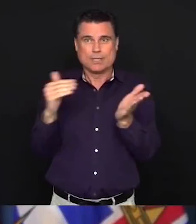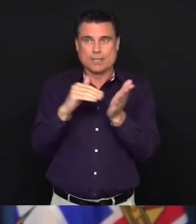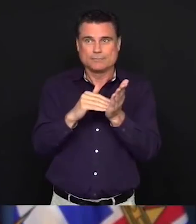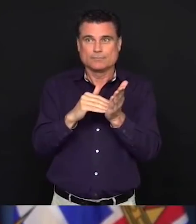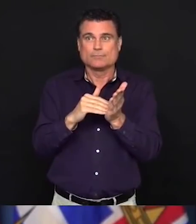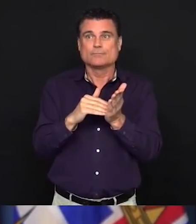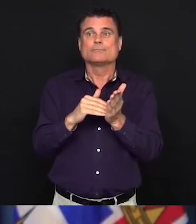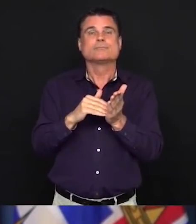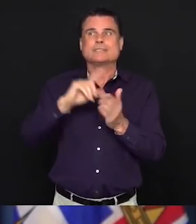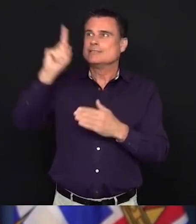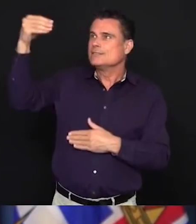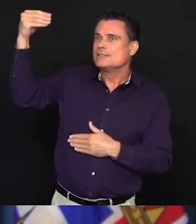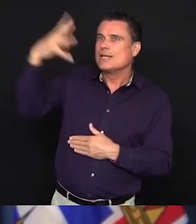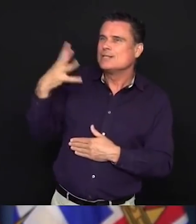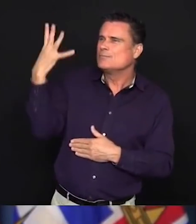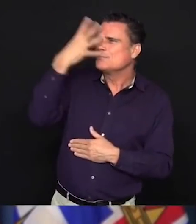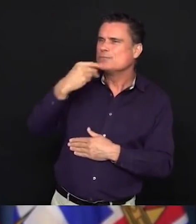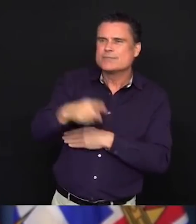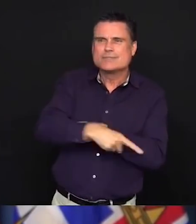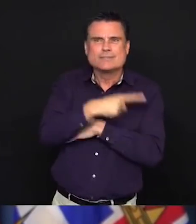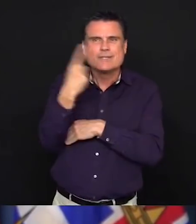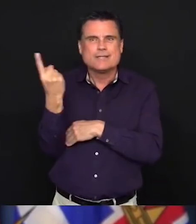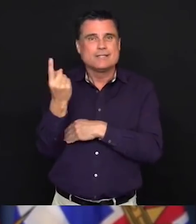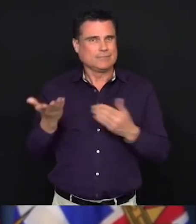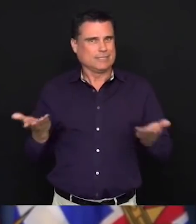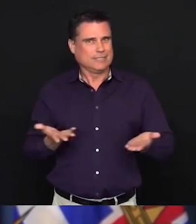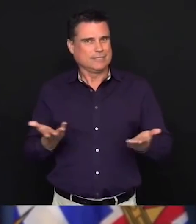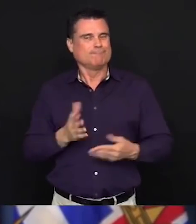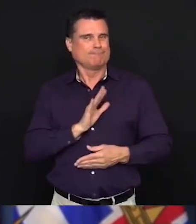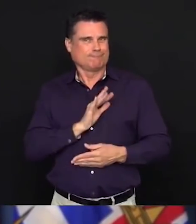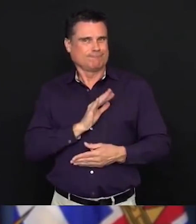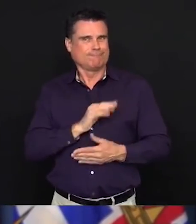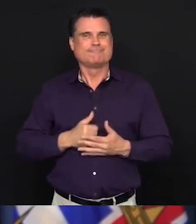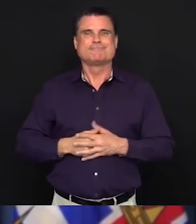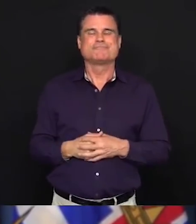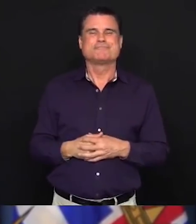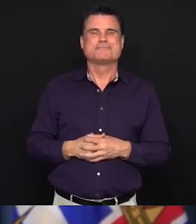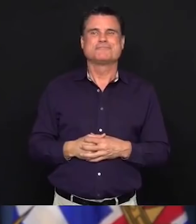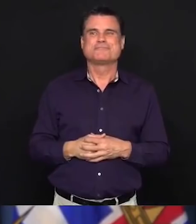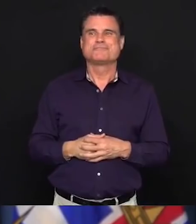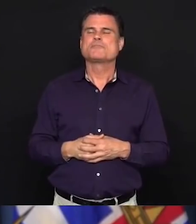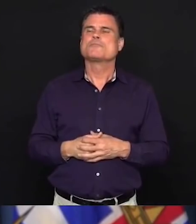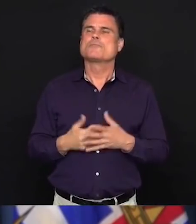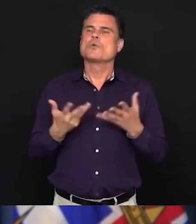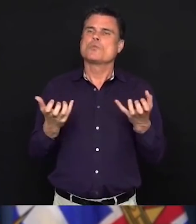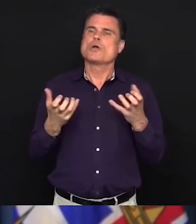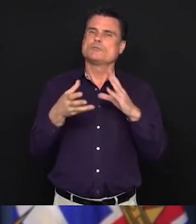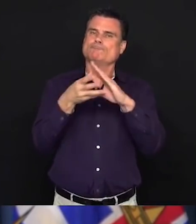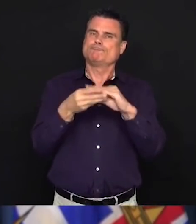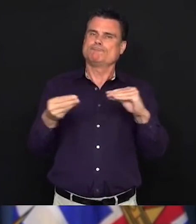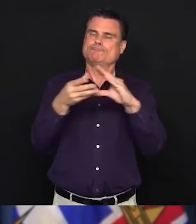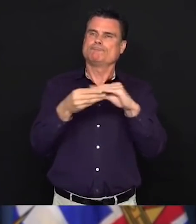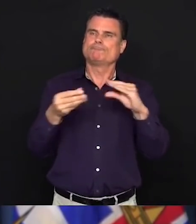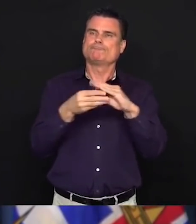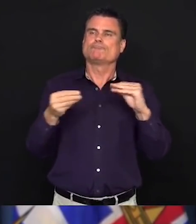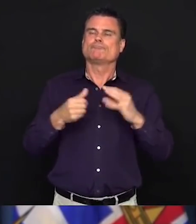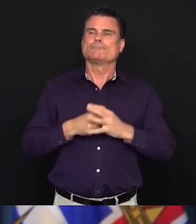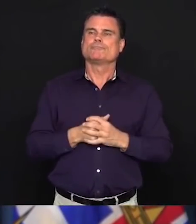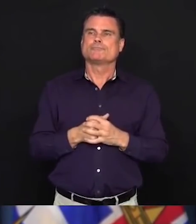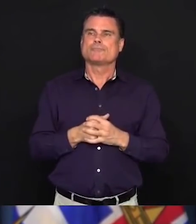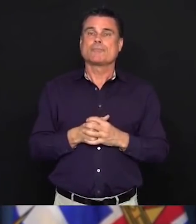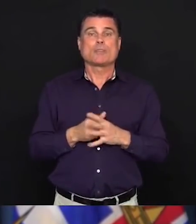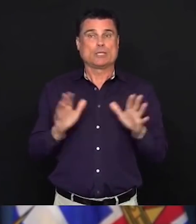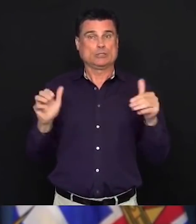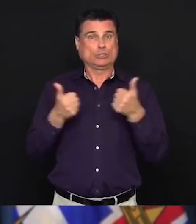I want to talk a little bit today about the challenges that people are facing with mental health. These are unprecedented times. People's